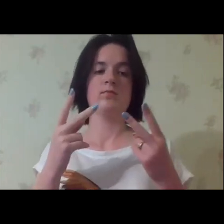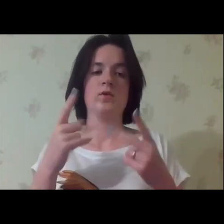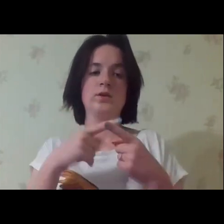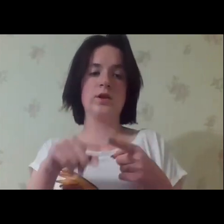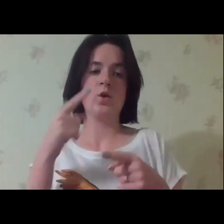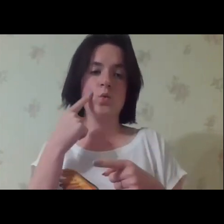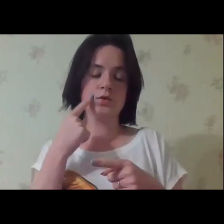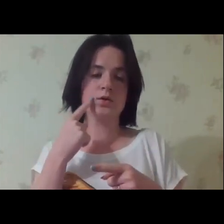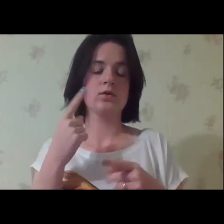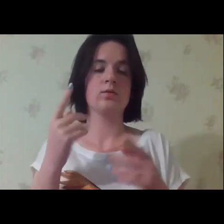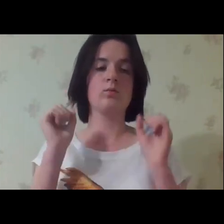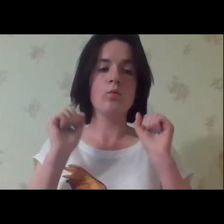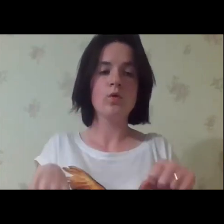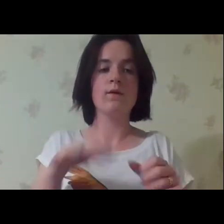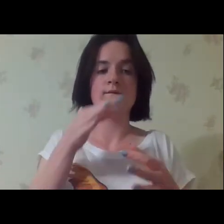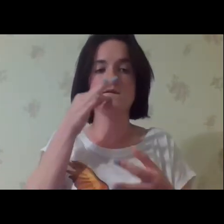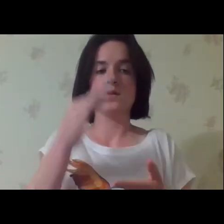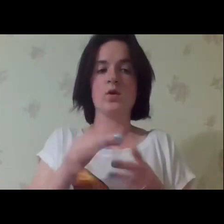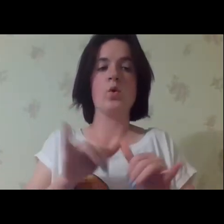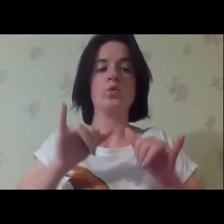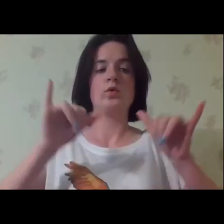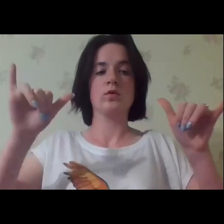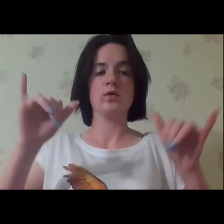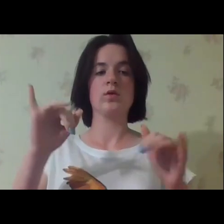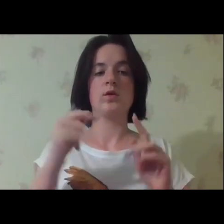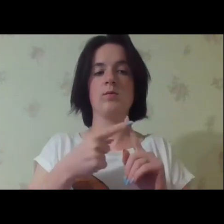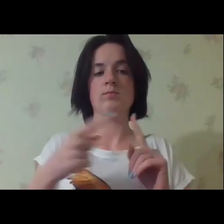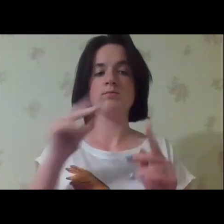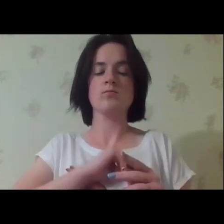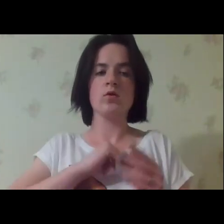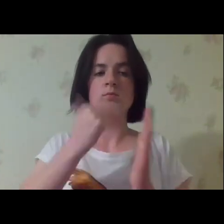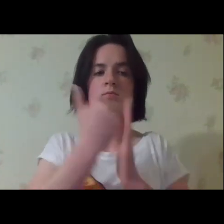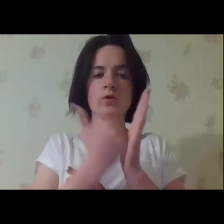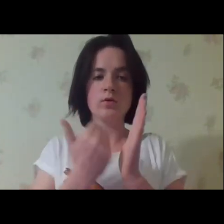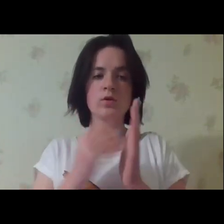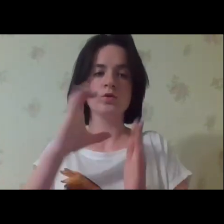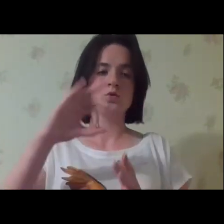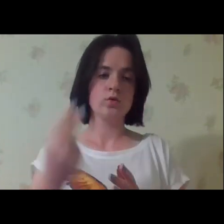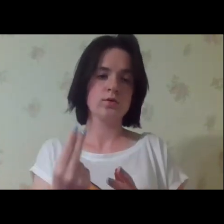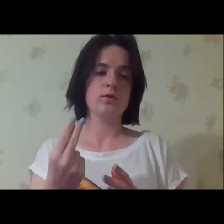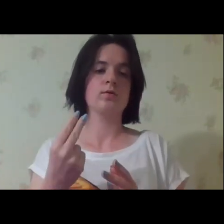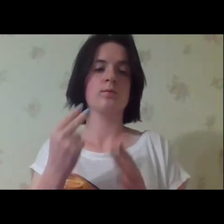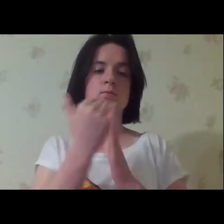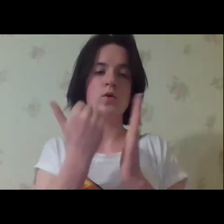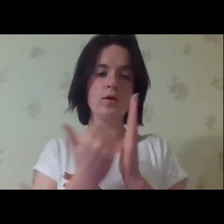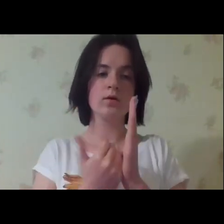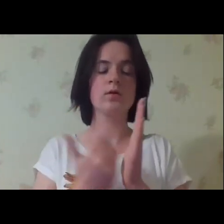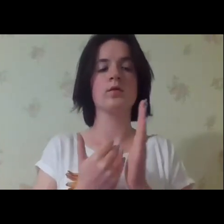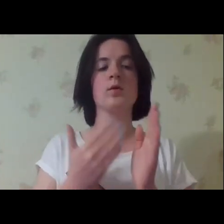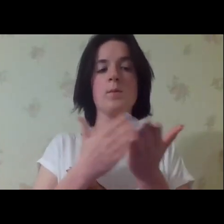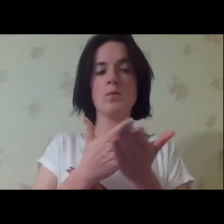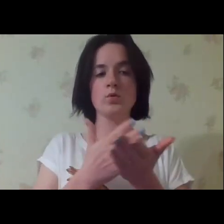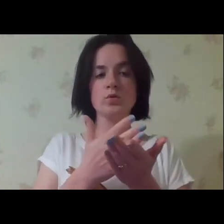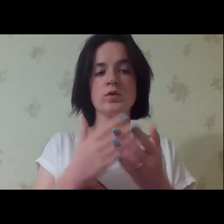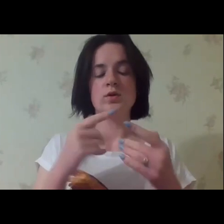to have this needs assessment, and on the basis of this needs assessment, it could be possible to develop and build the